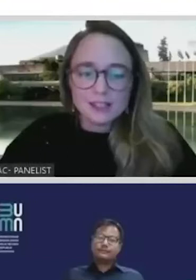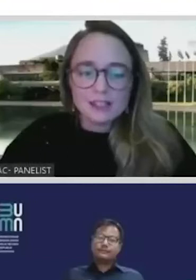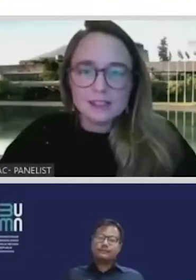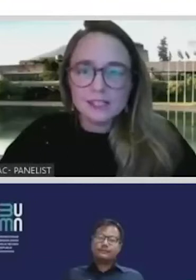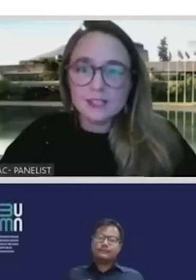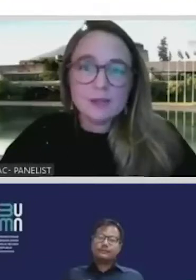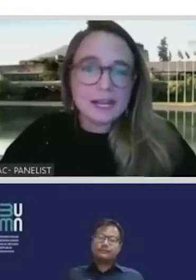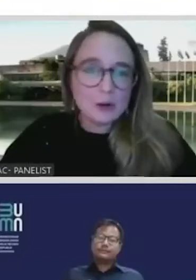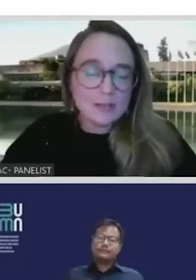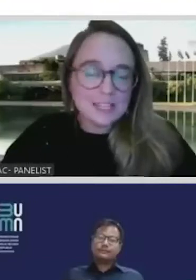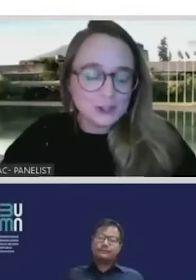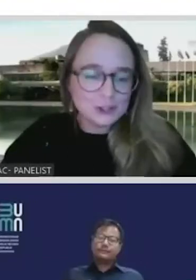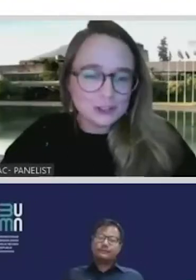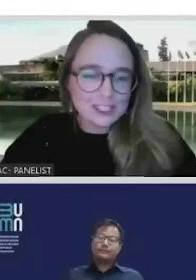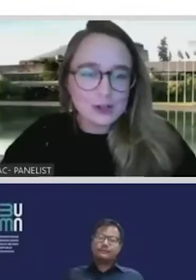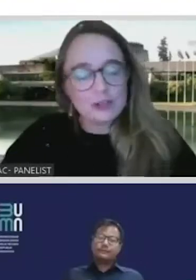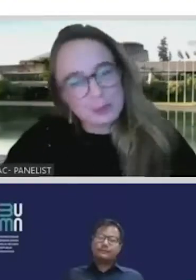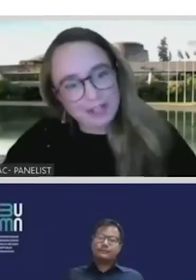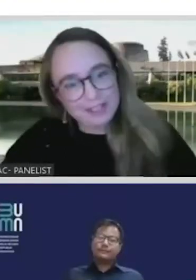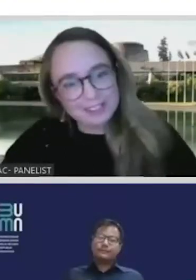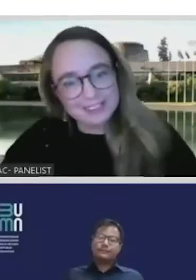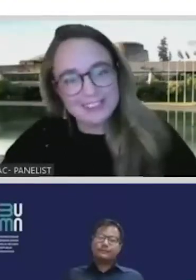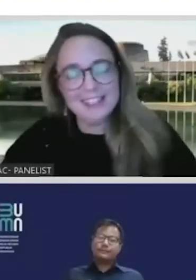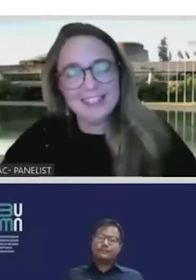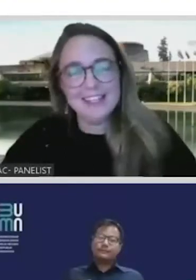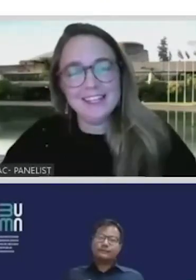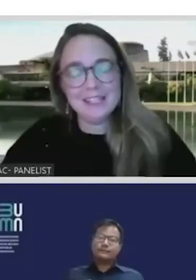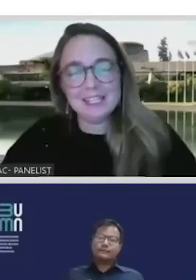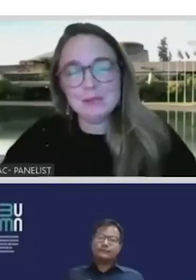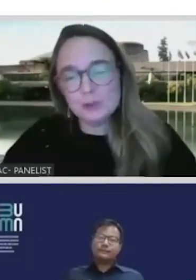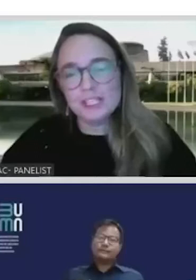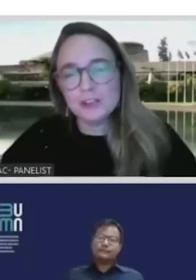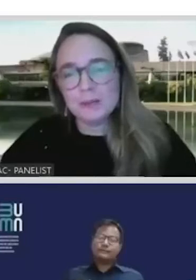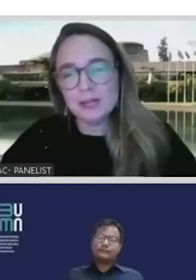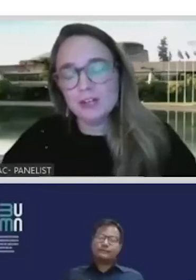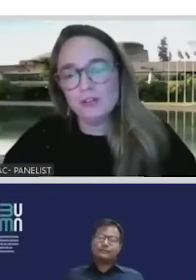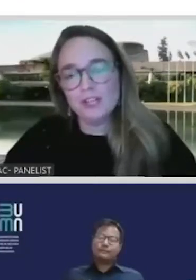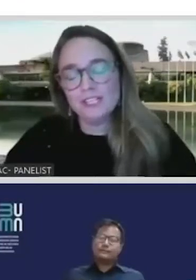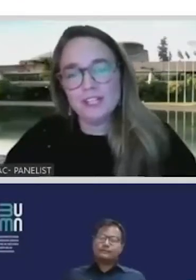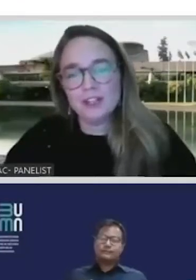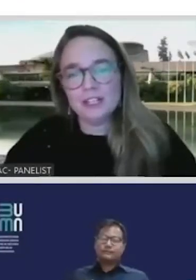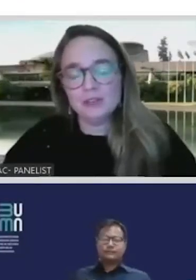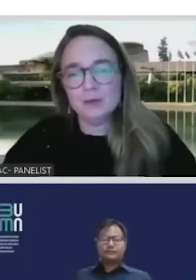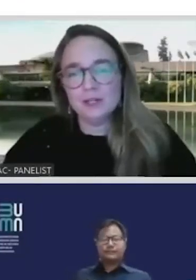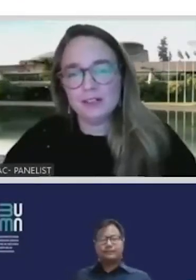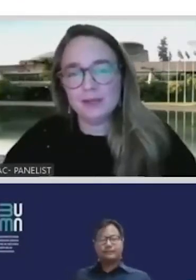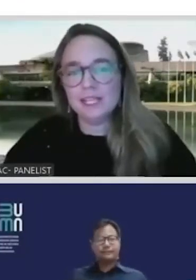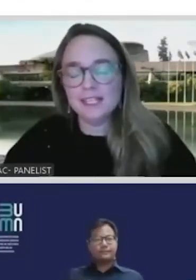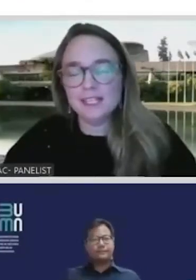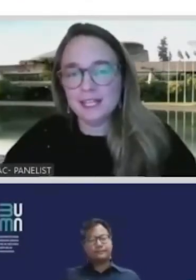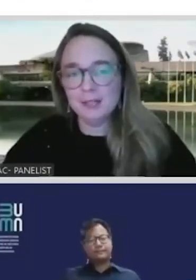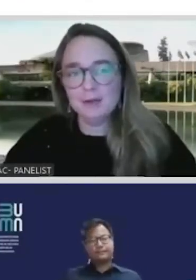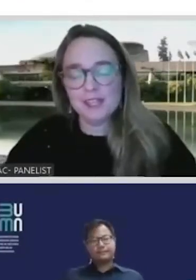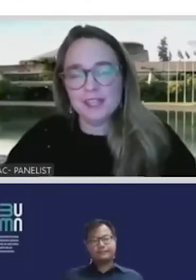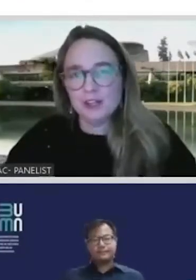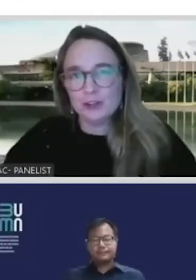Yes, it's a recommendation with three parts that we are pushing in the framework of the regional on women, Latin and the